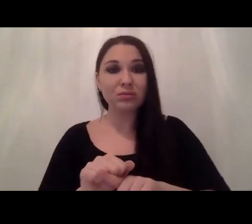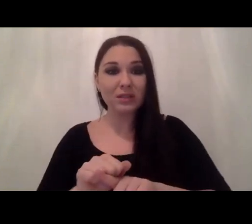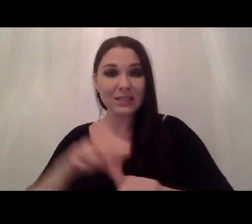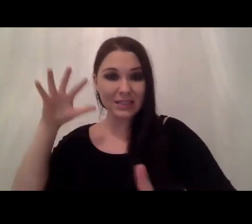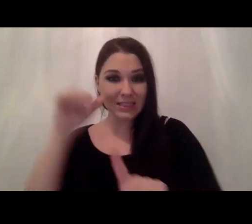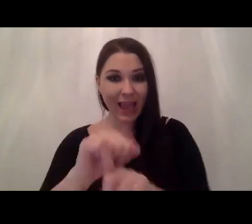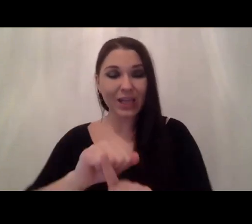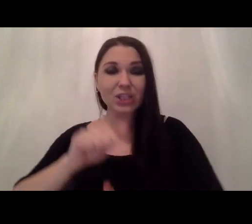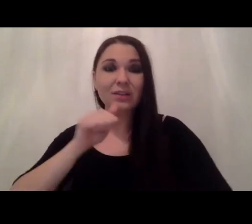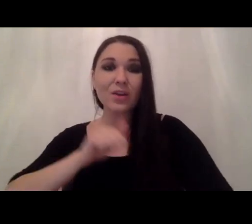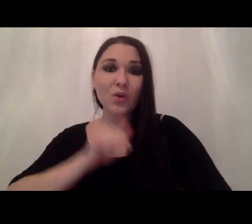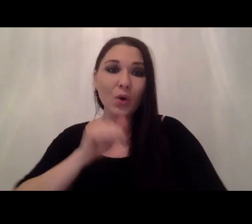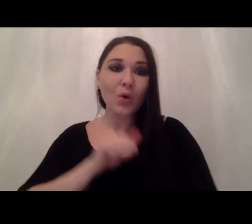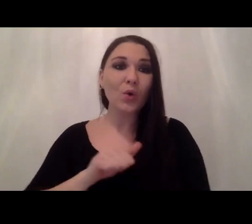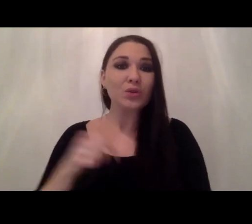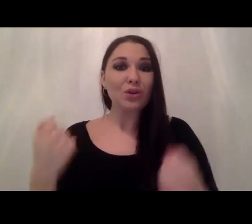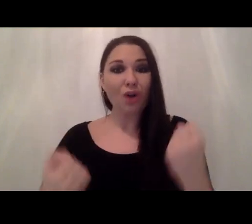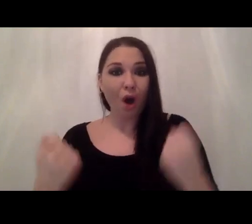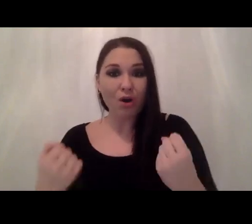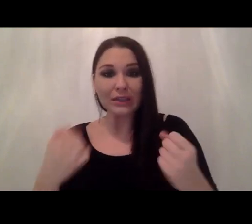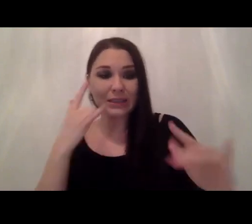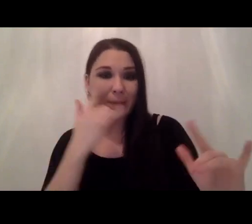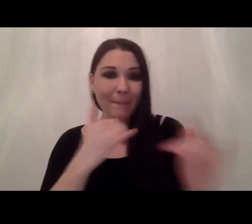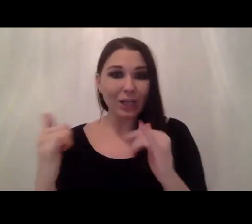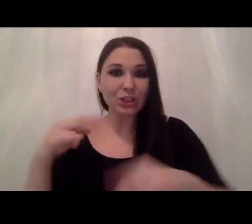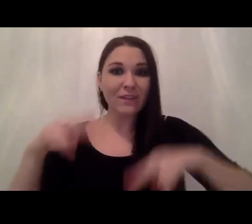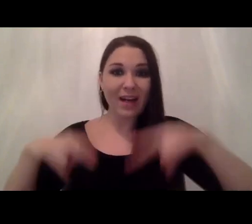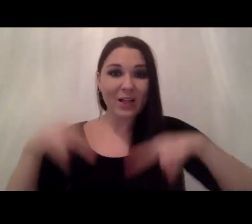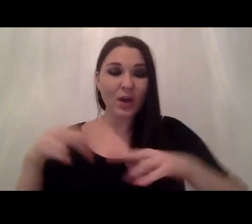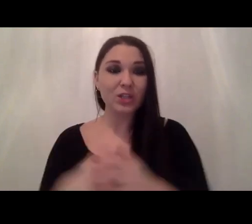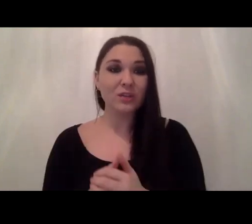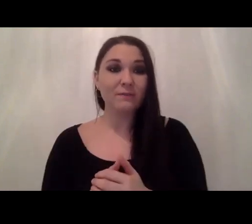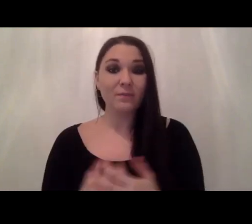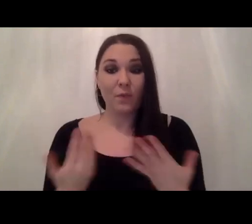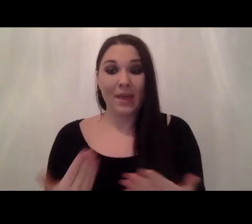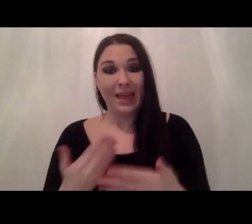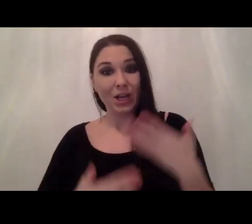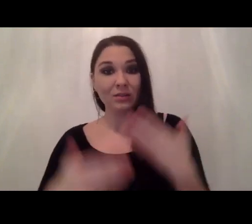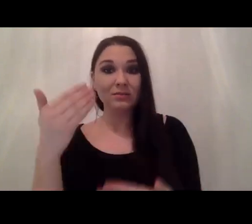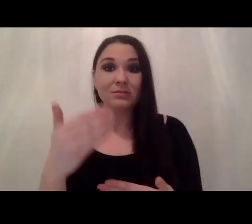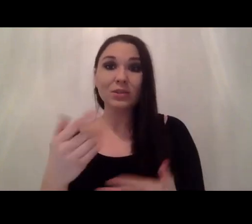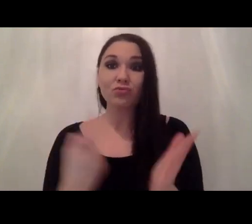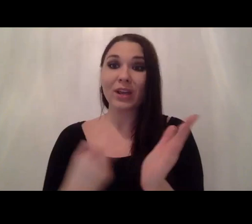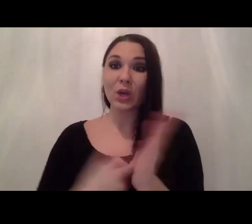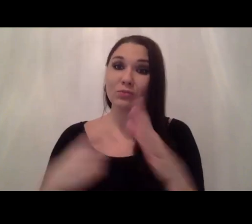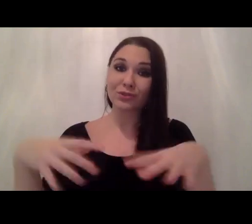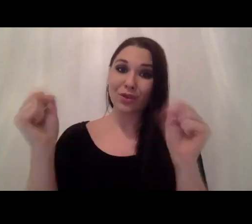used cards inspection and evaluation. from here Rodrigo if you want to take it away.